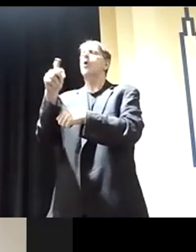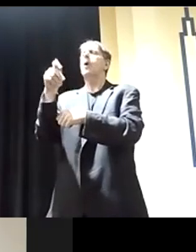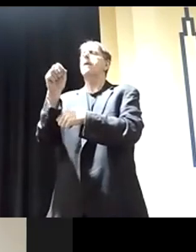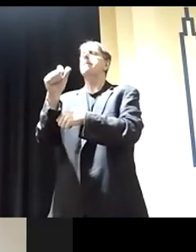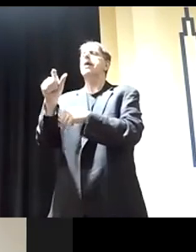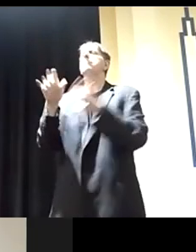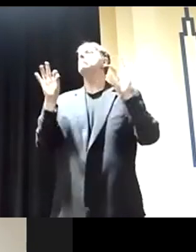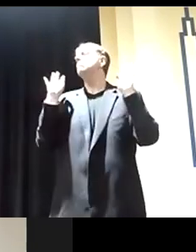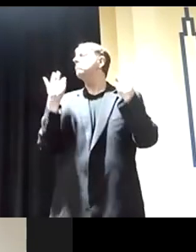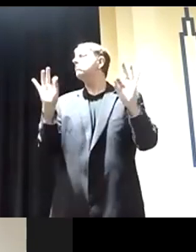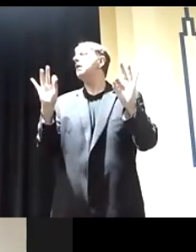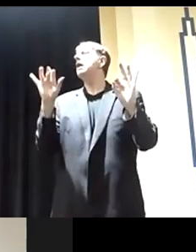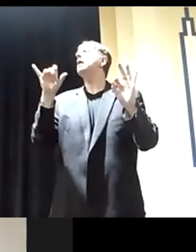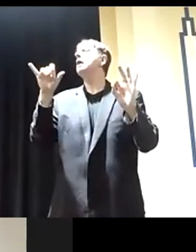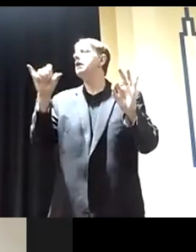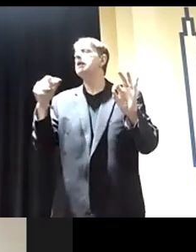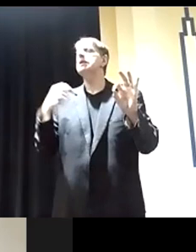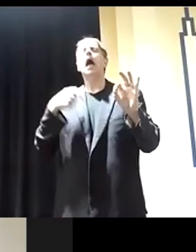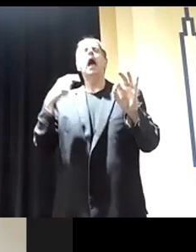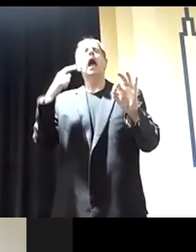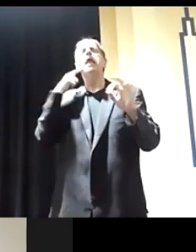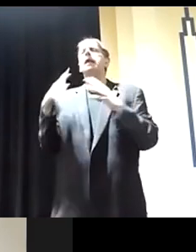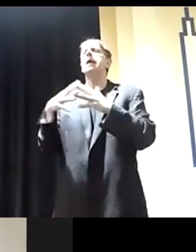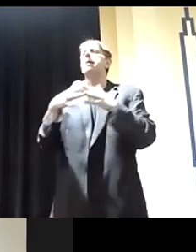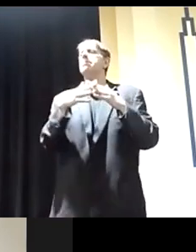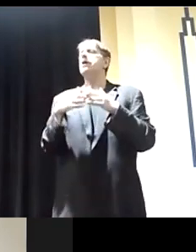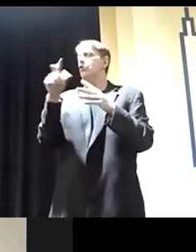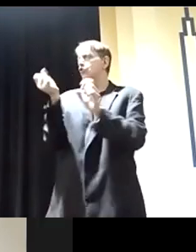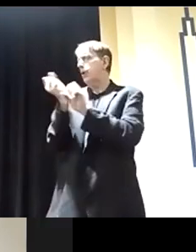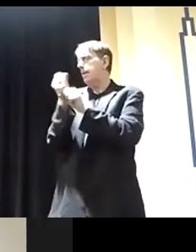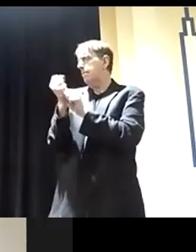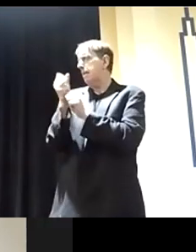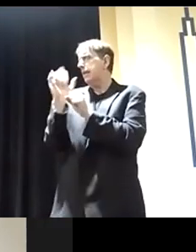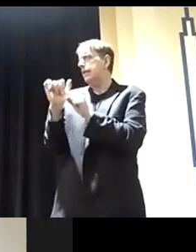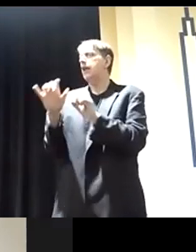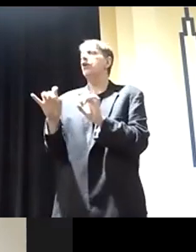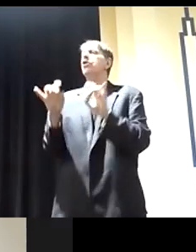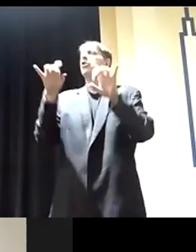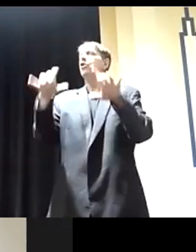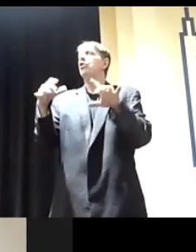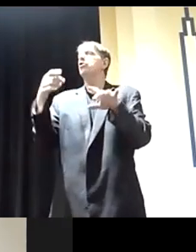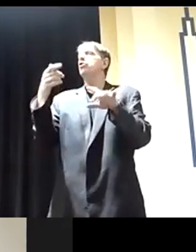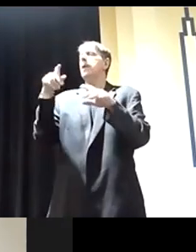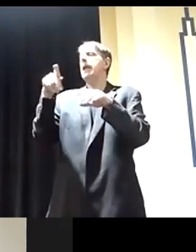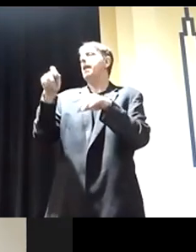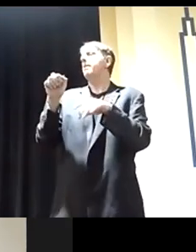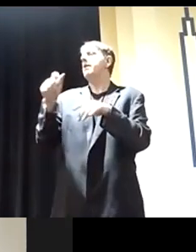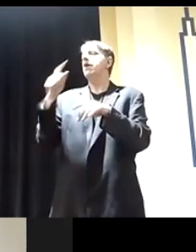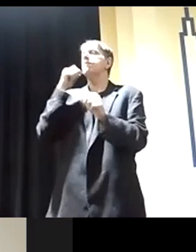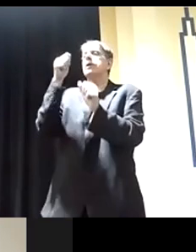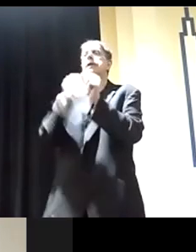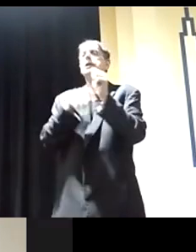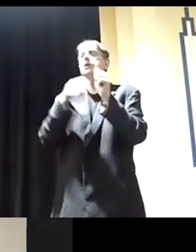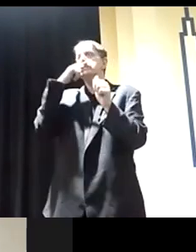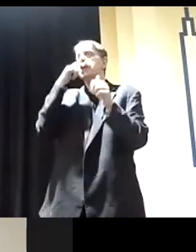It should always belong to the people. I do have a plan for that as well, where you donate the panels to every child born of